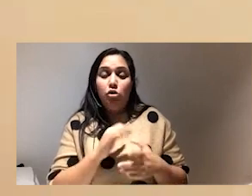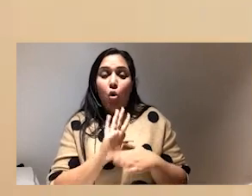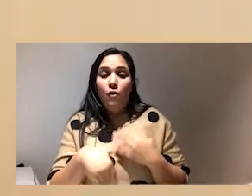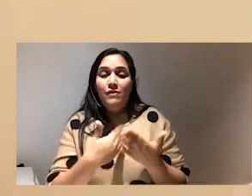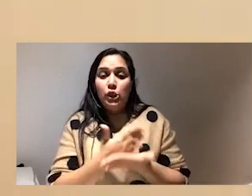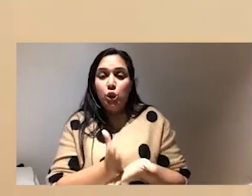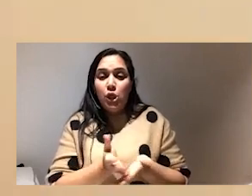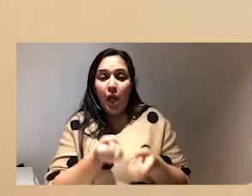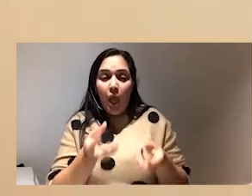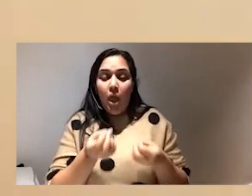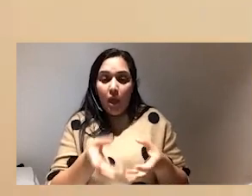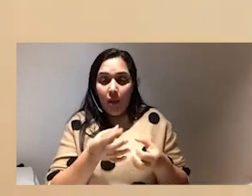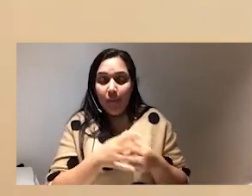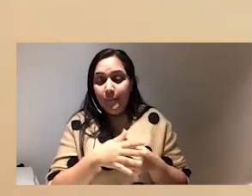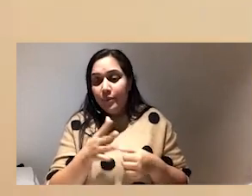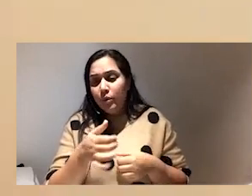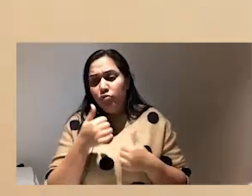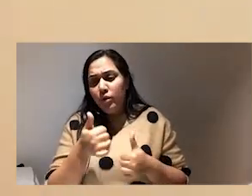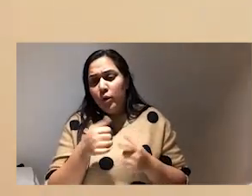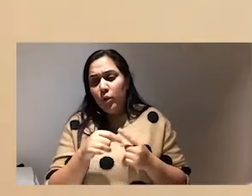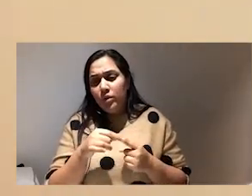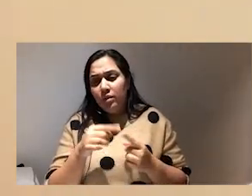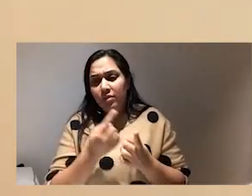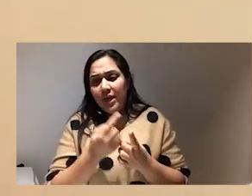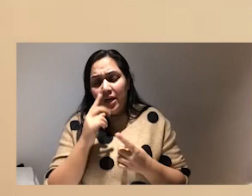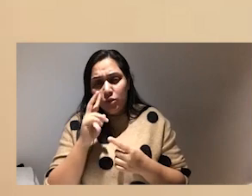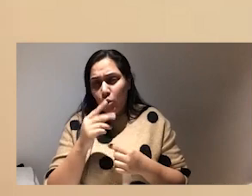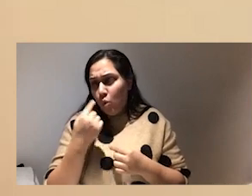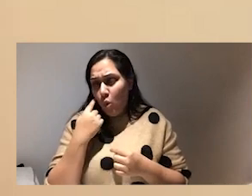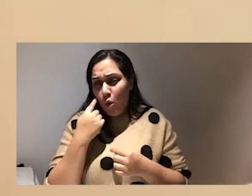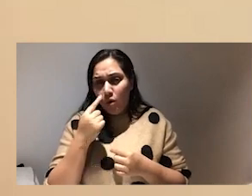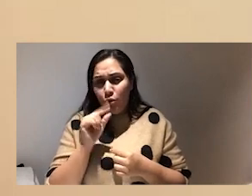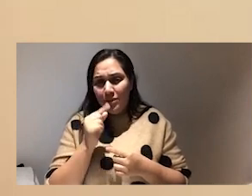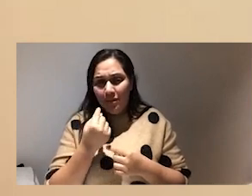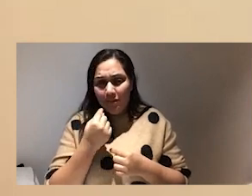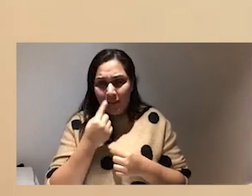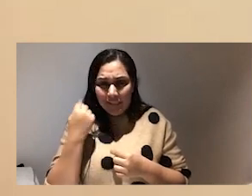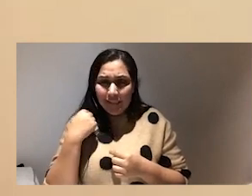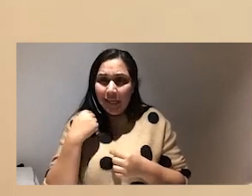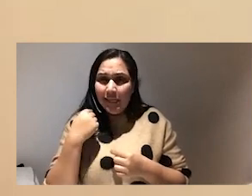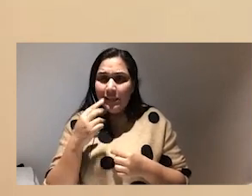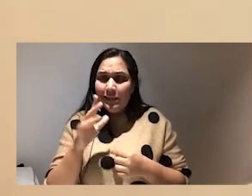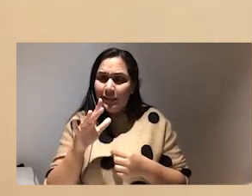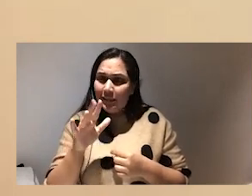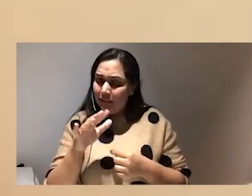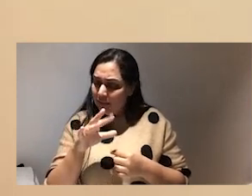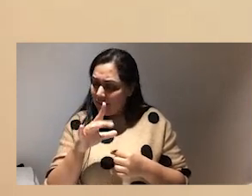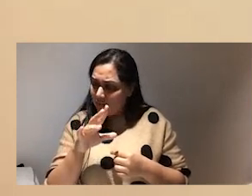there was a really good thread i saw on twitter yesterday um uh the tick